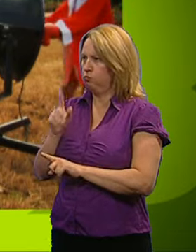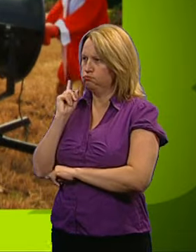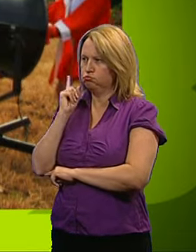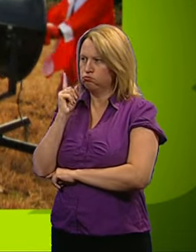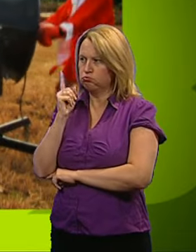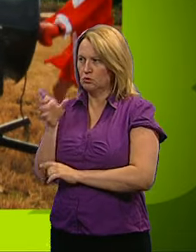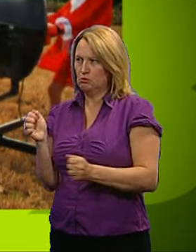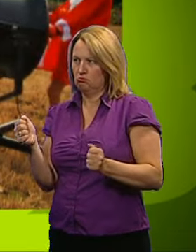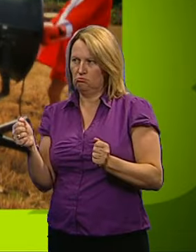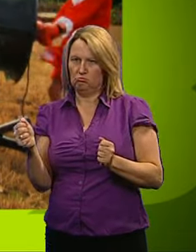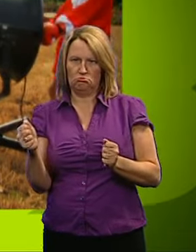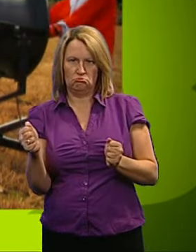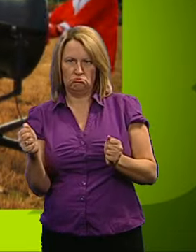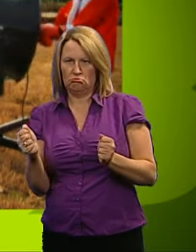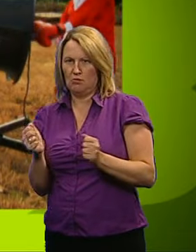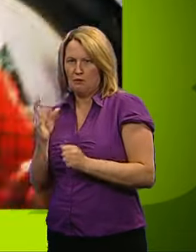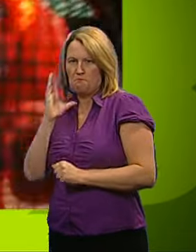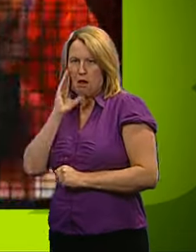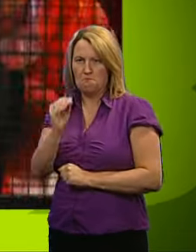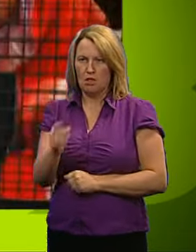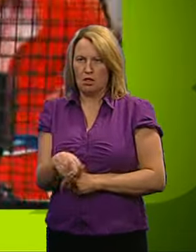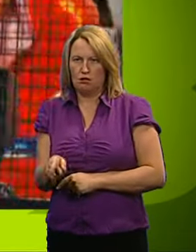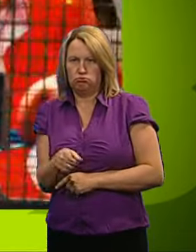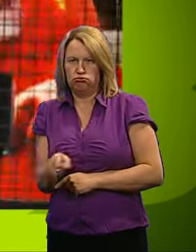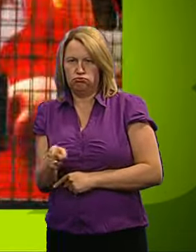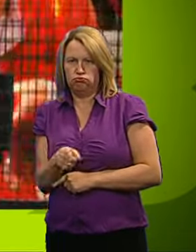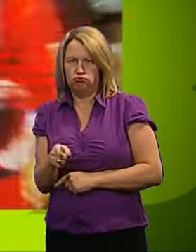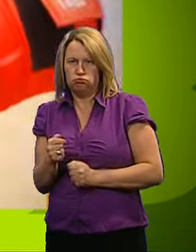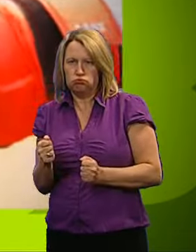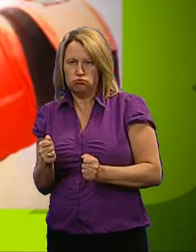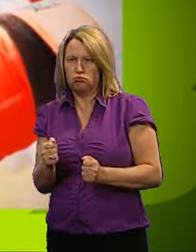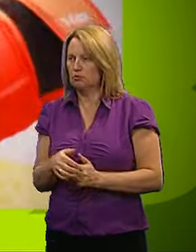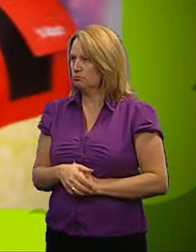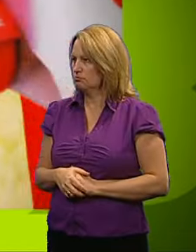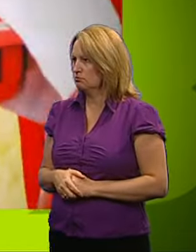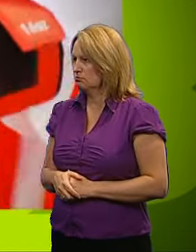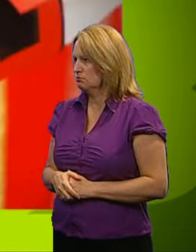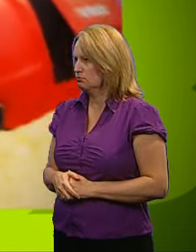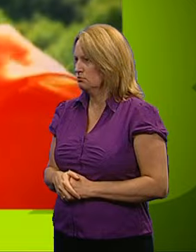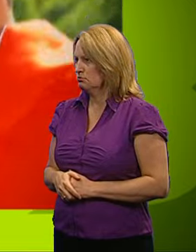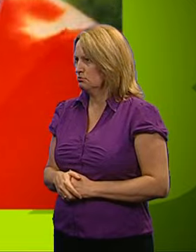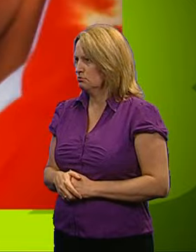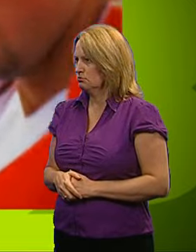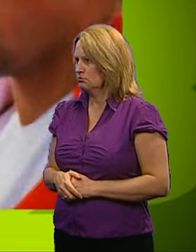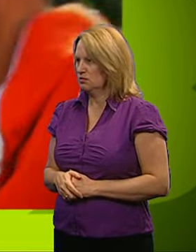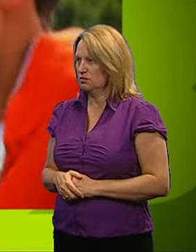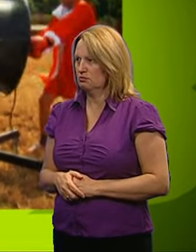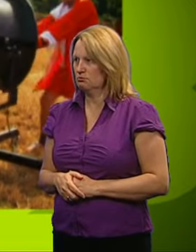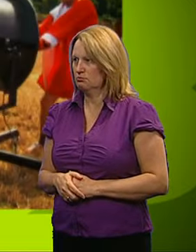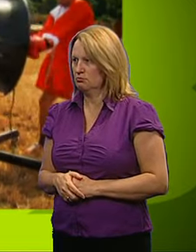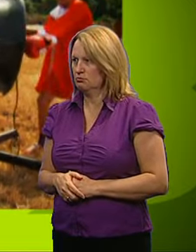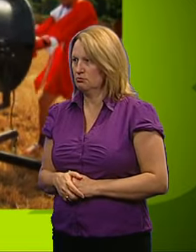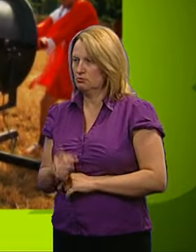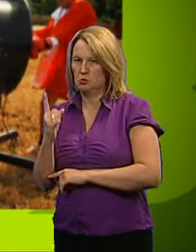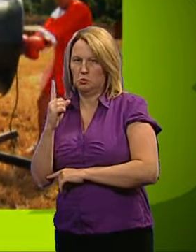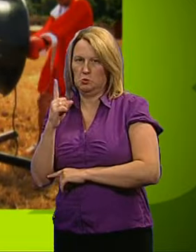of up to 110 miles an hour. But will that be enough to finally topple the sleeping behemoth that is